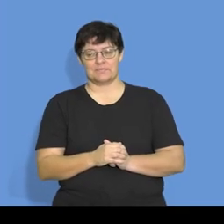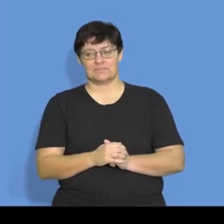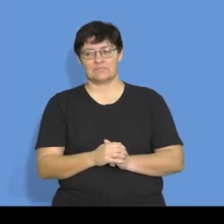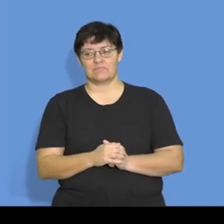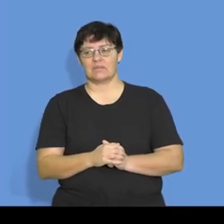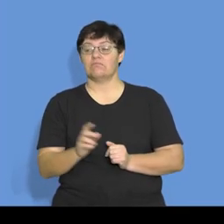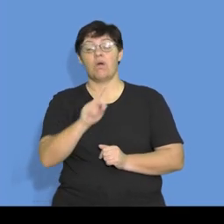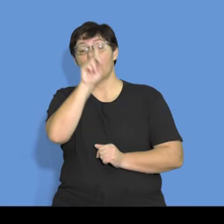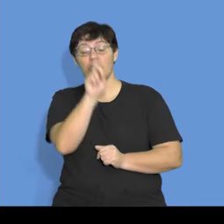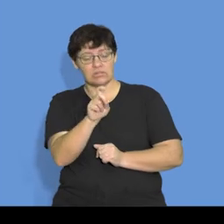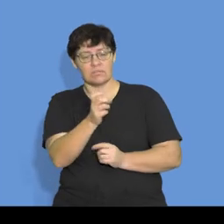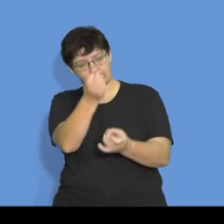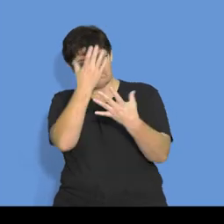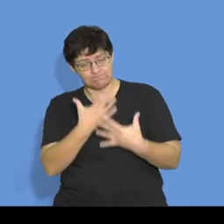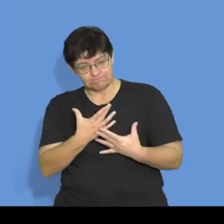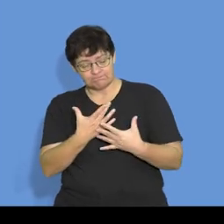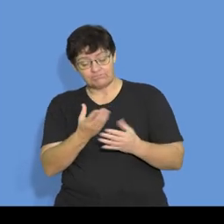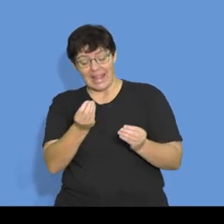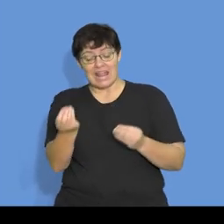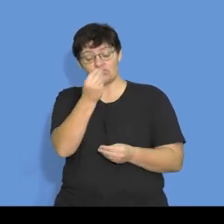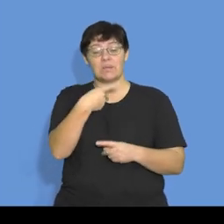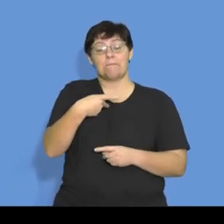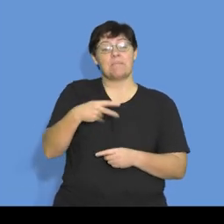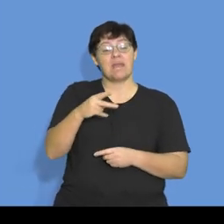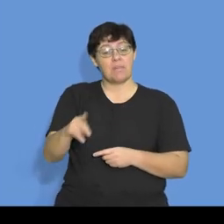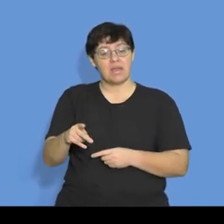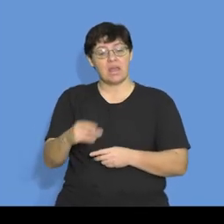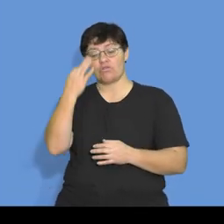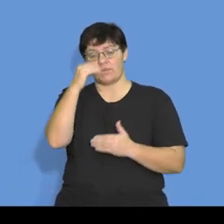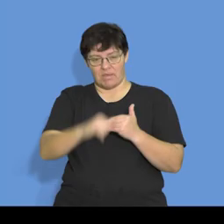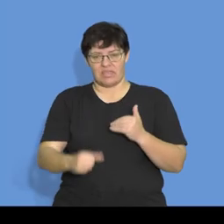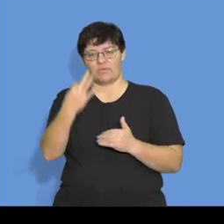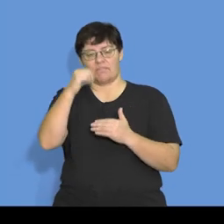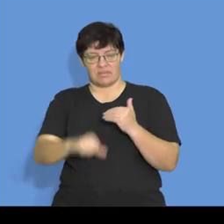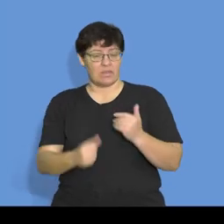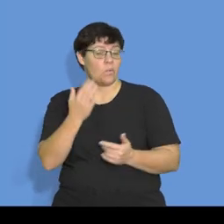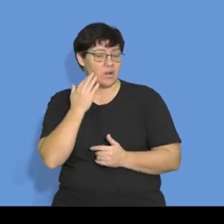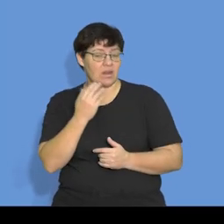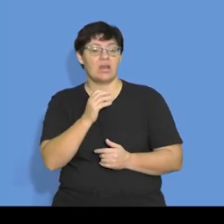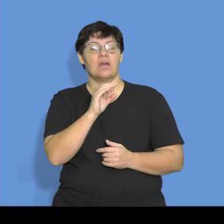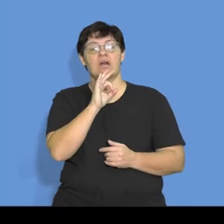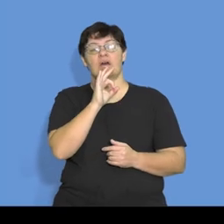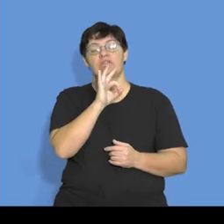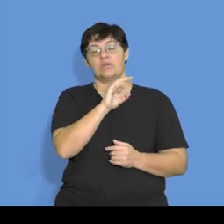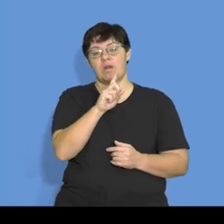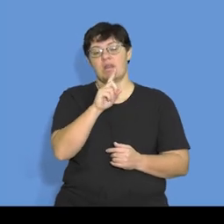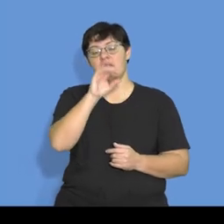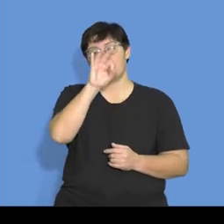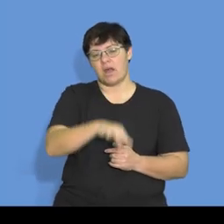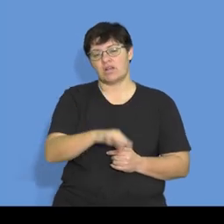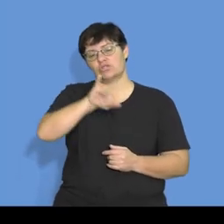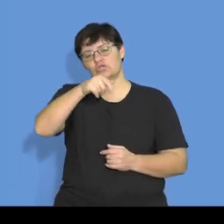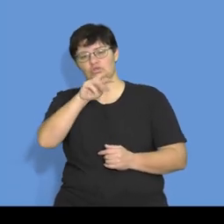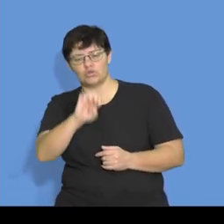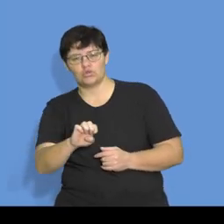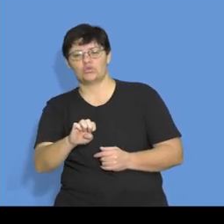we are told that the interest is payable every three months, on the 31st of March, June, and September, and the 31st of December,